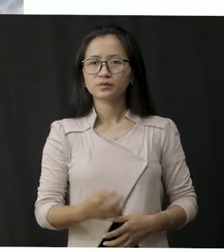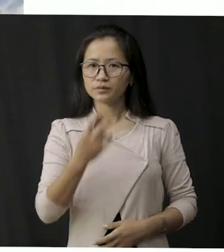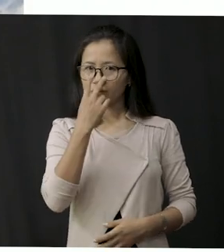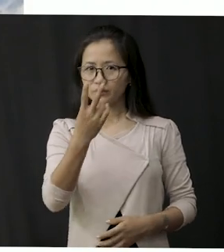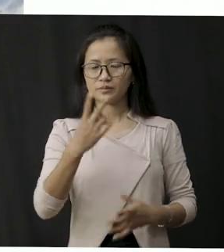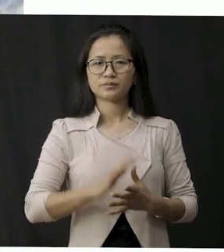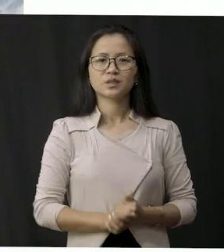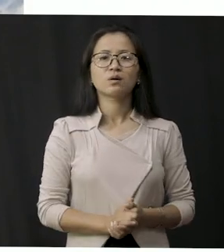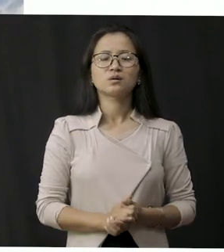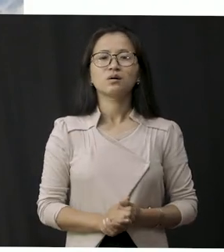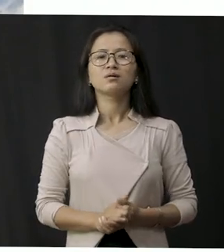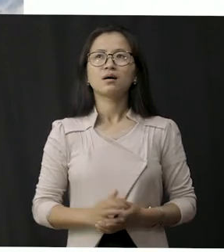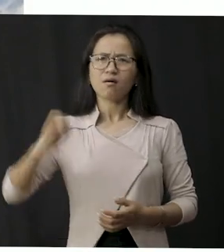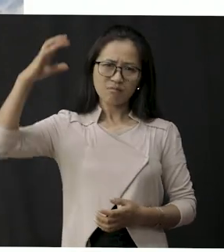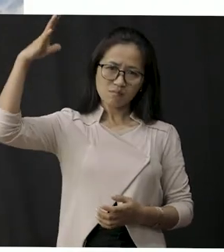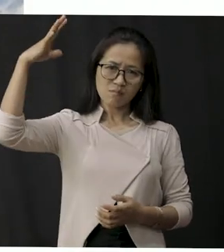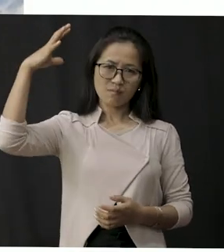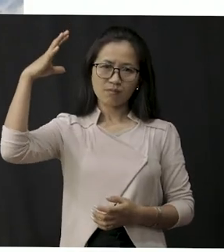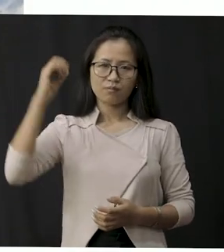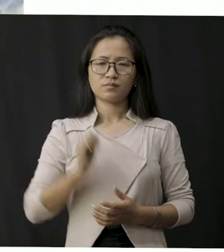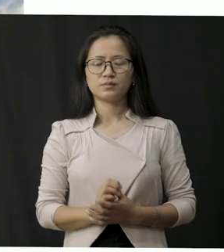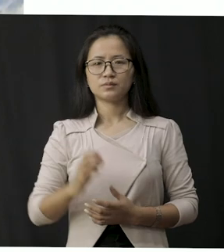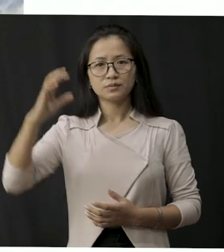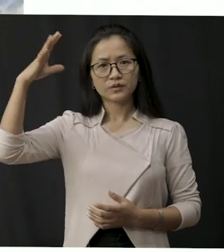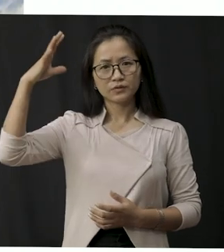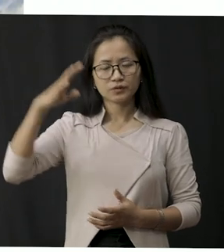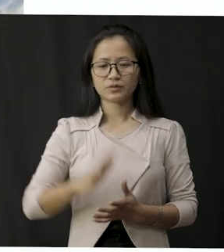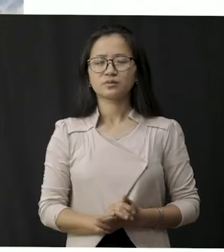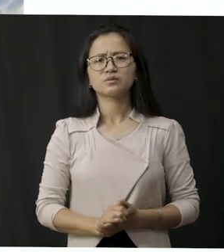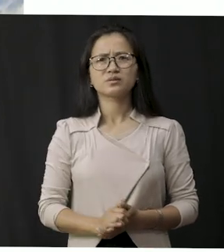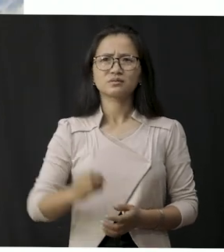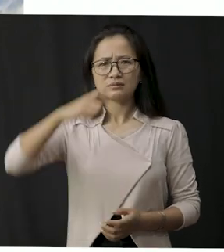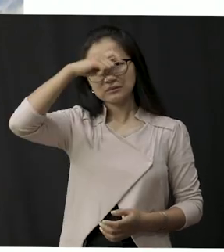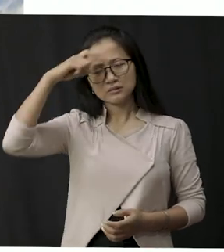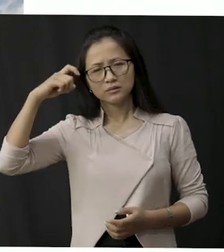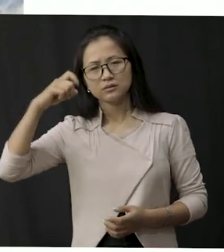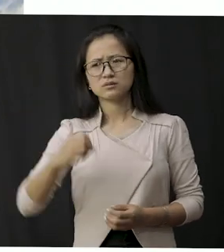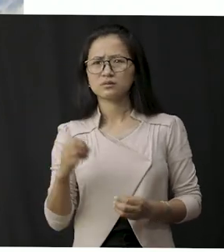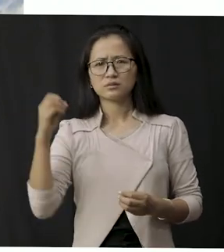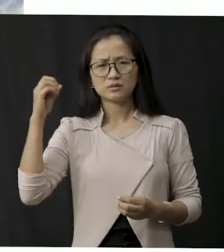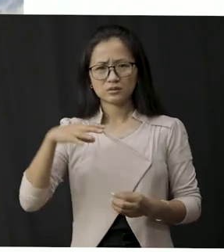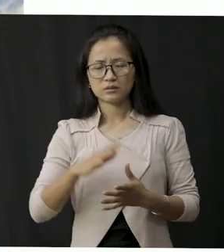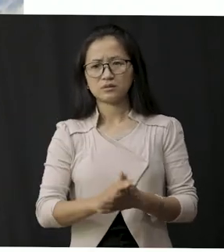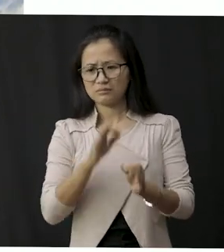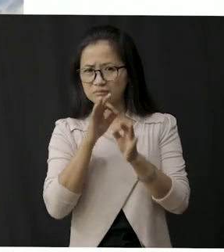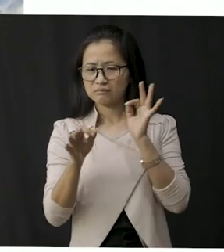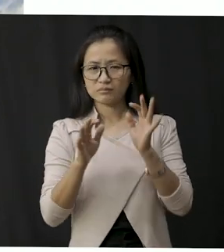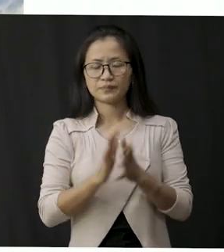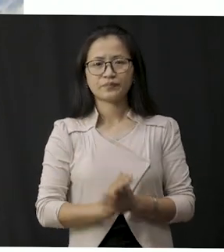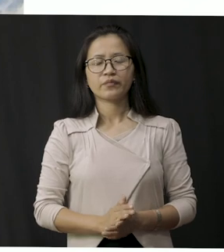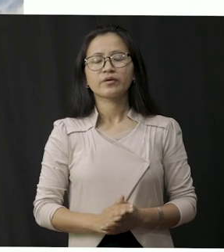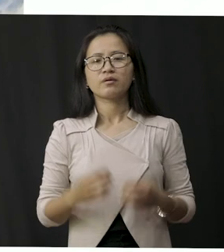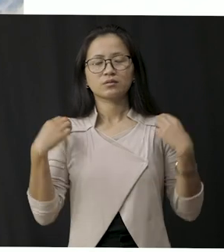we can see here it is sun and from sun we get heat so students clothes